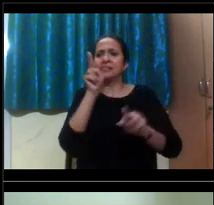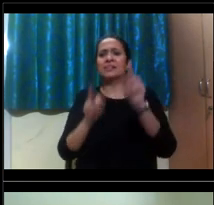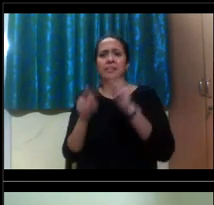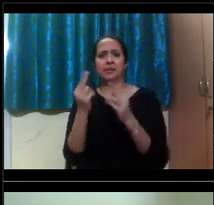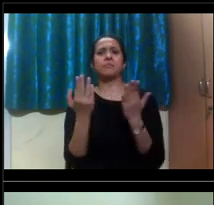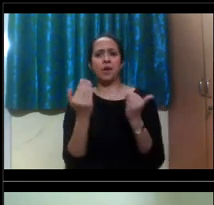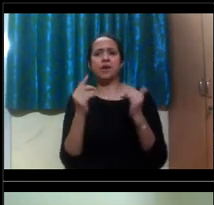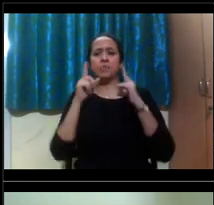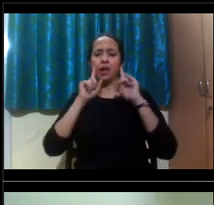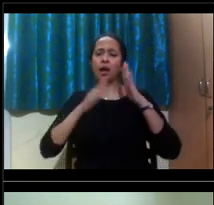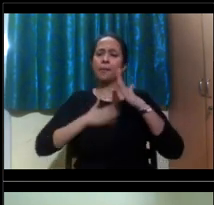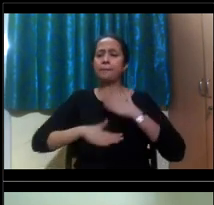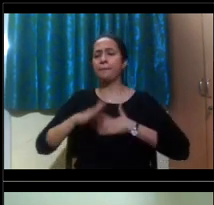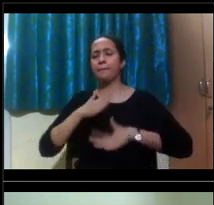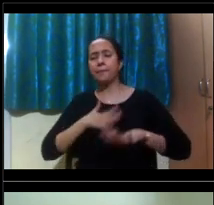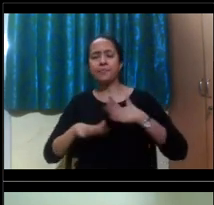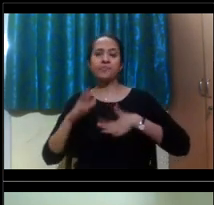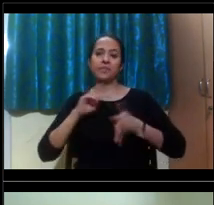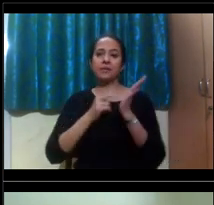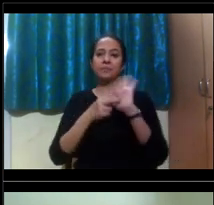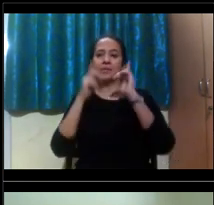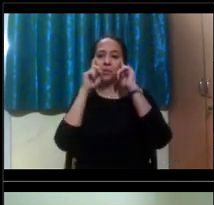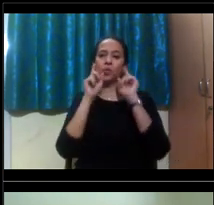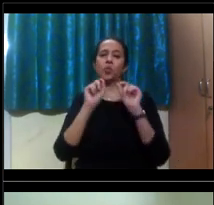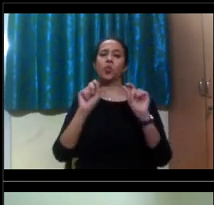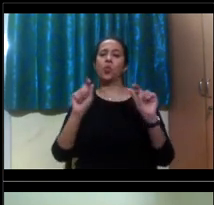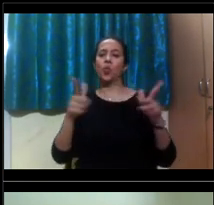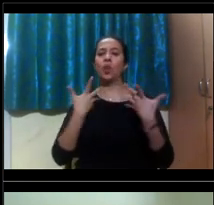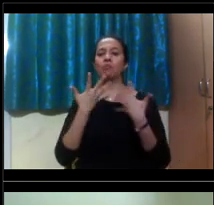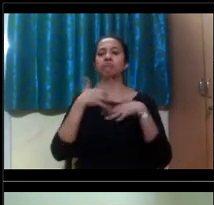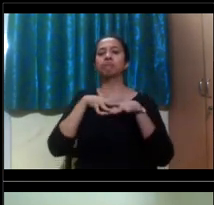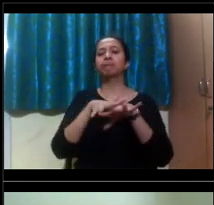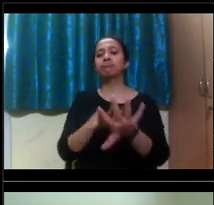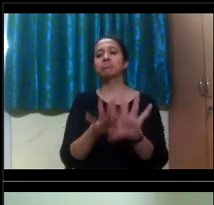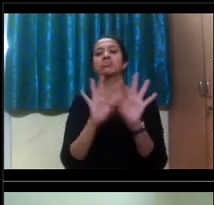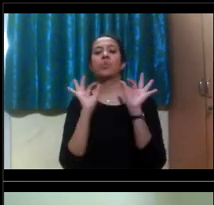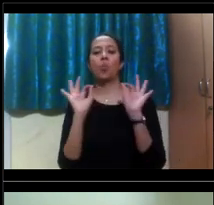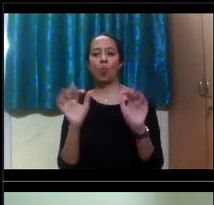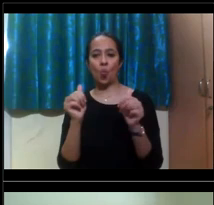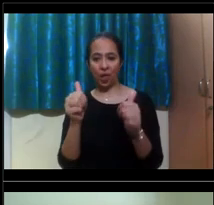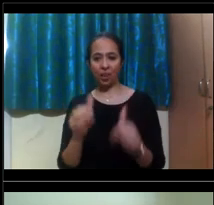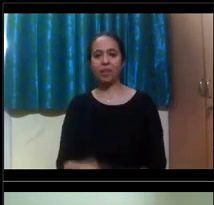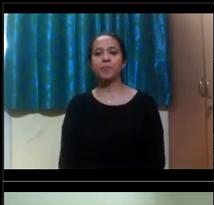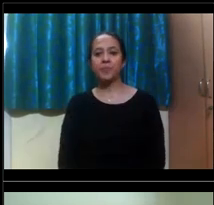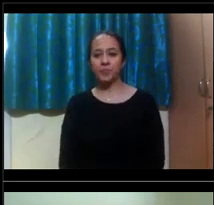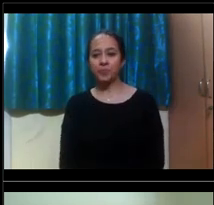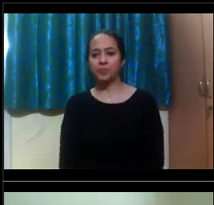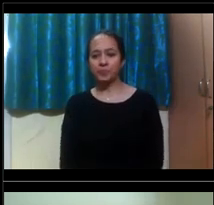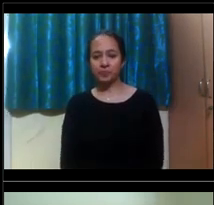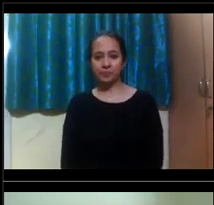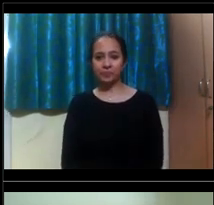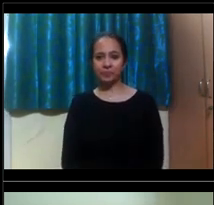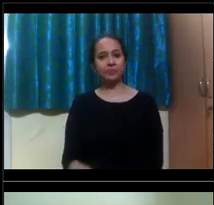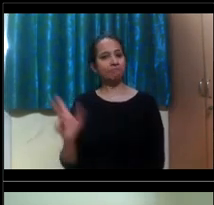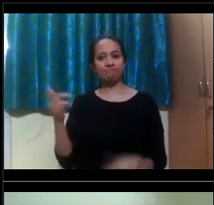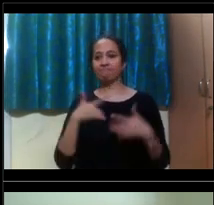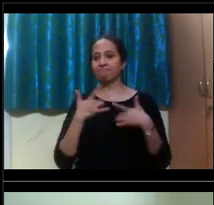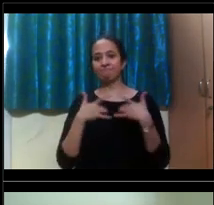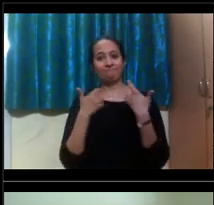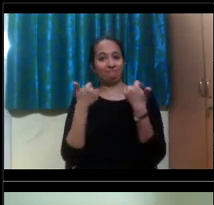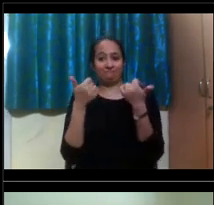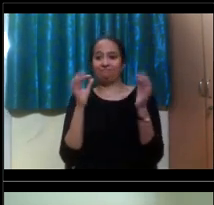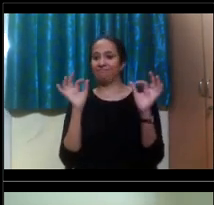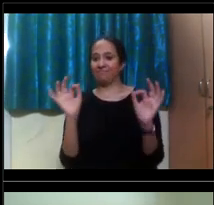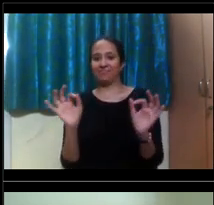and get adjusted to that space and then be better. And yeah, yeah, I think it's an